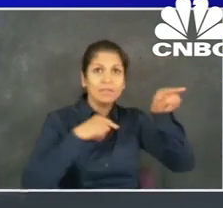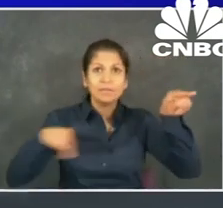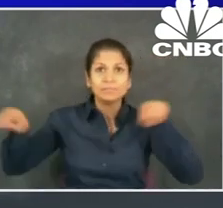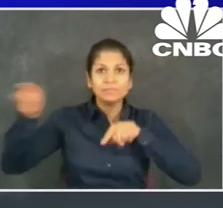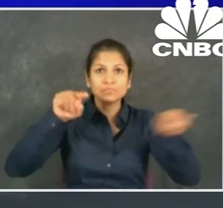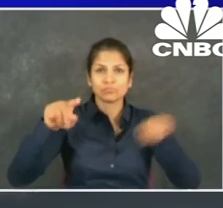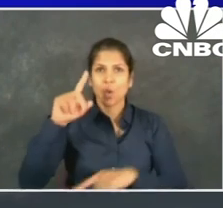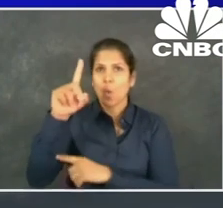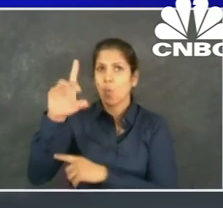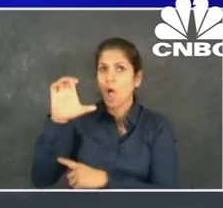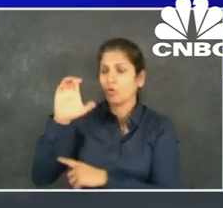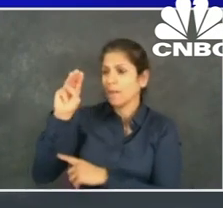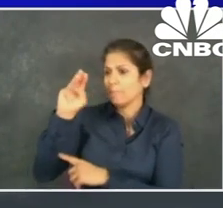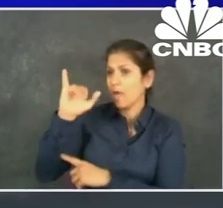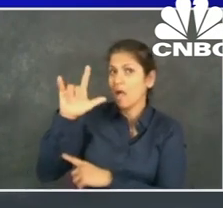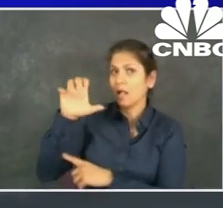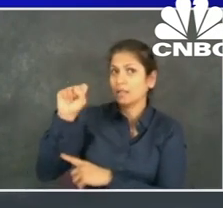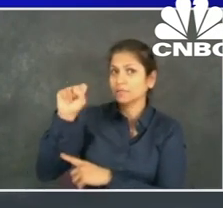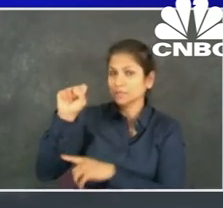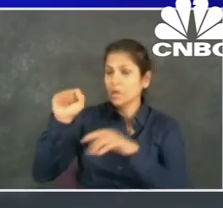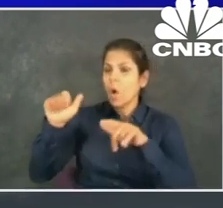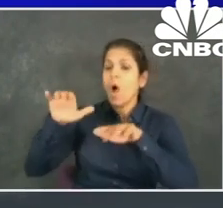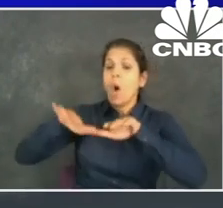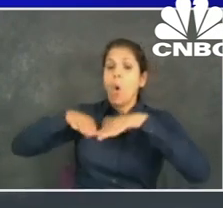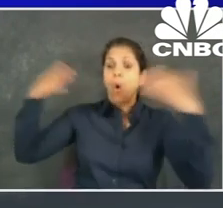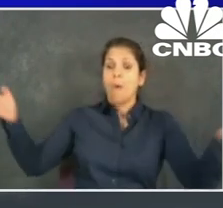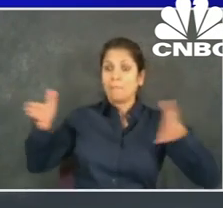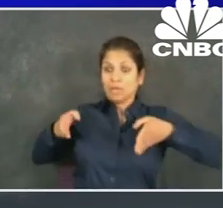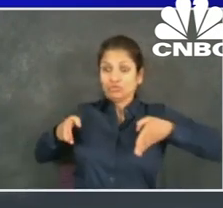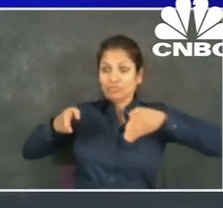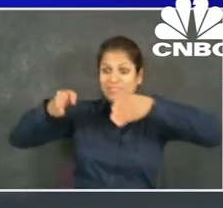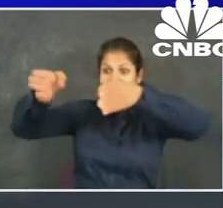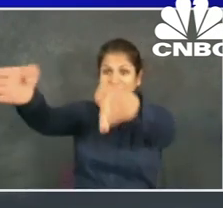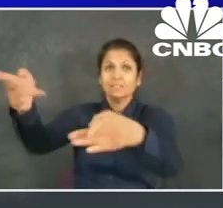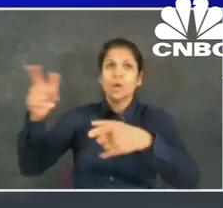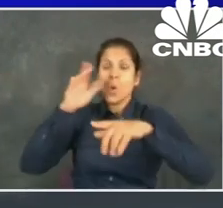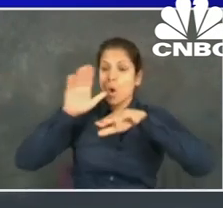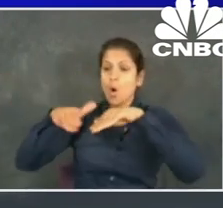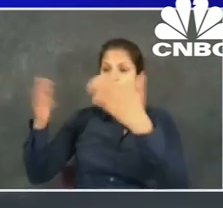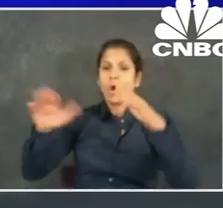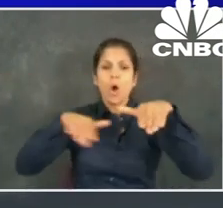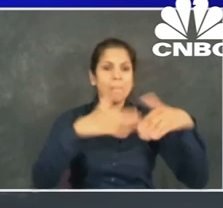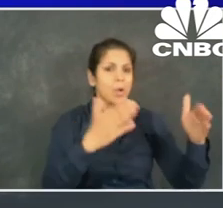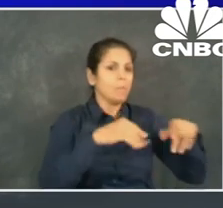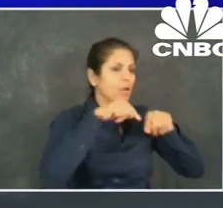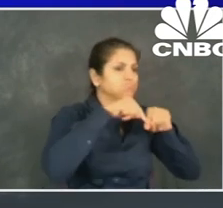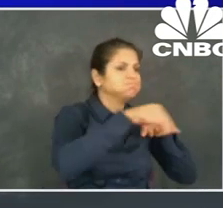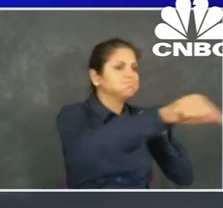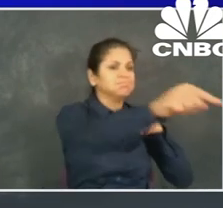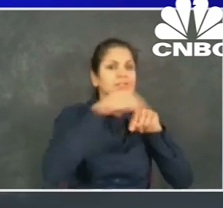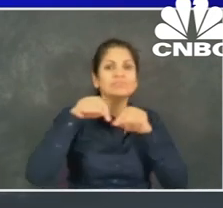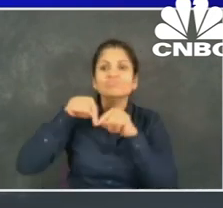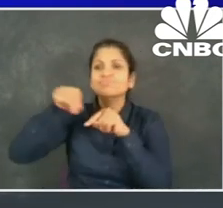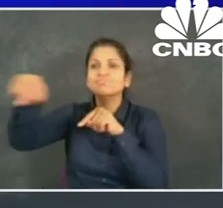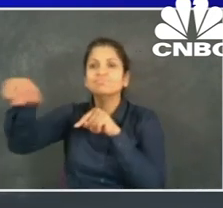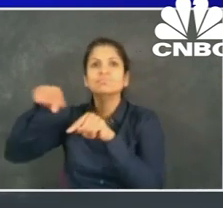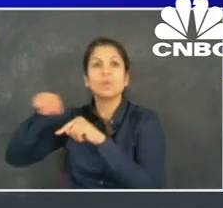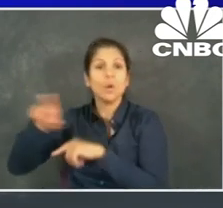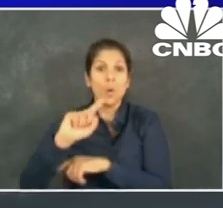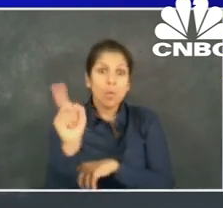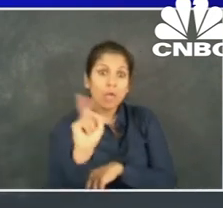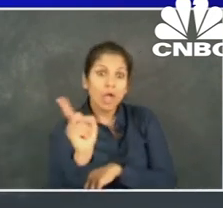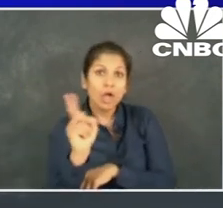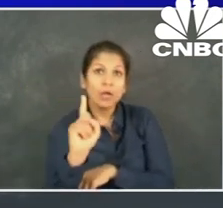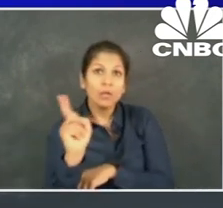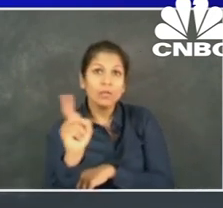crisis. And the focus would be on the streets near parks, because we expect them to attract a lot of people in the warmer weather. We